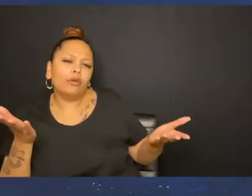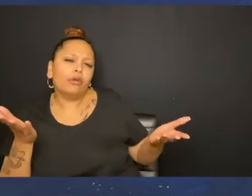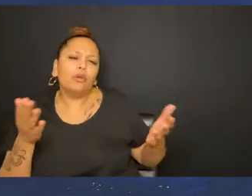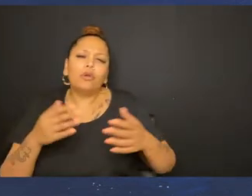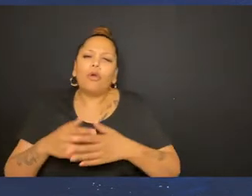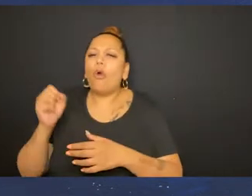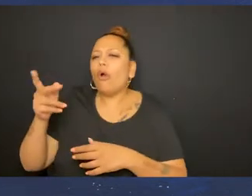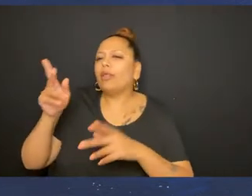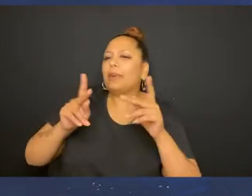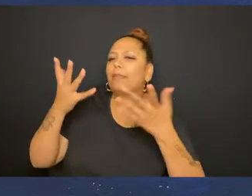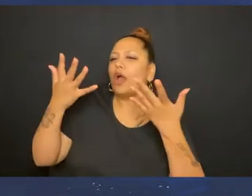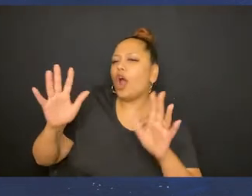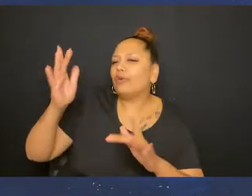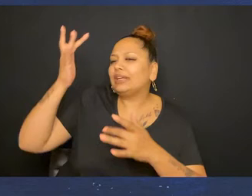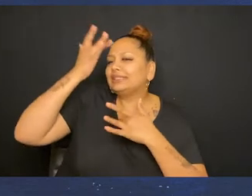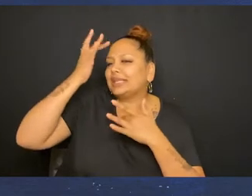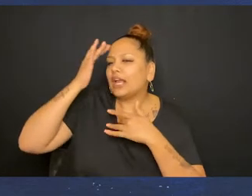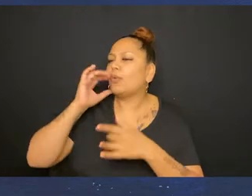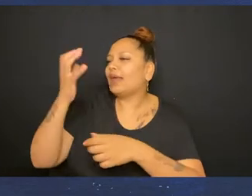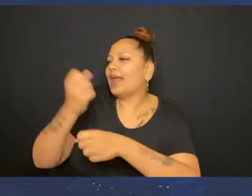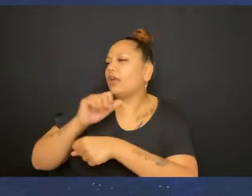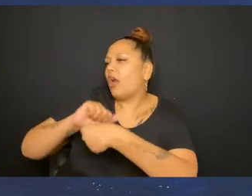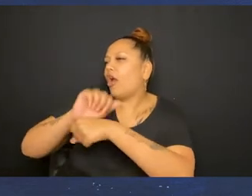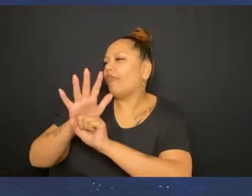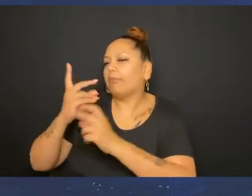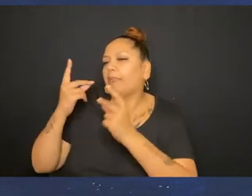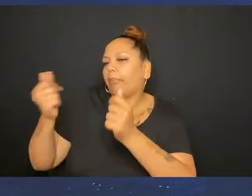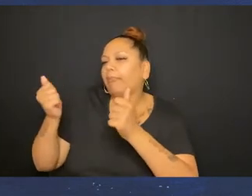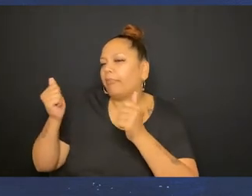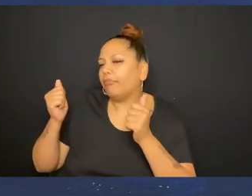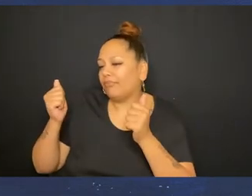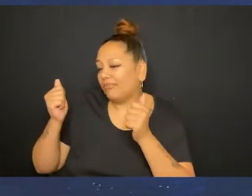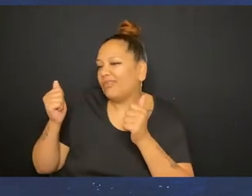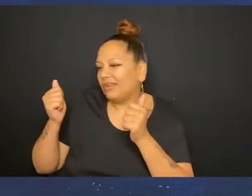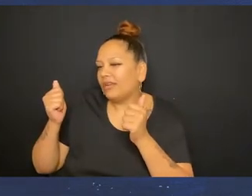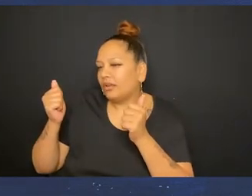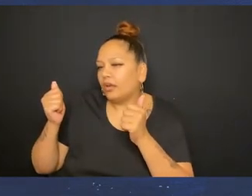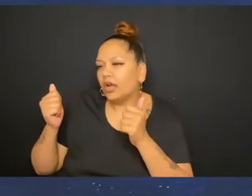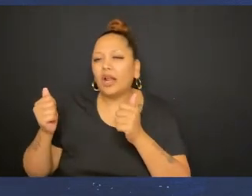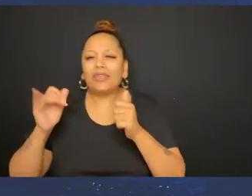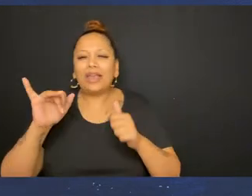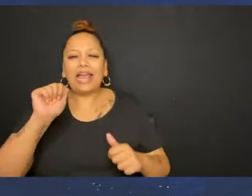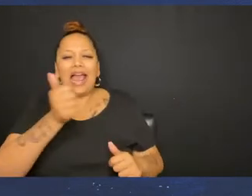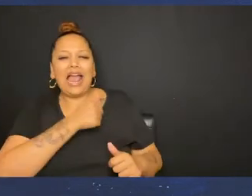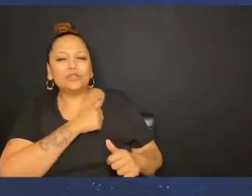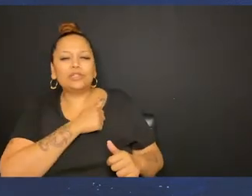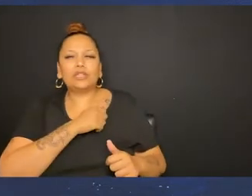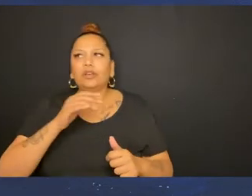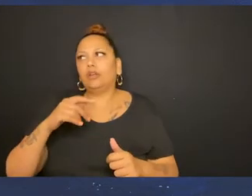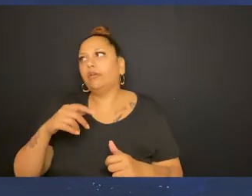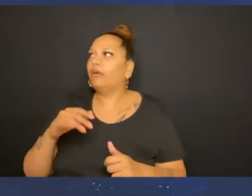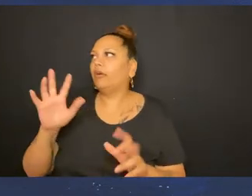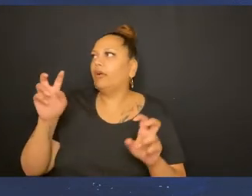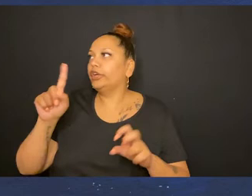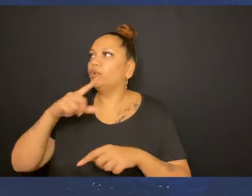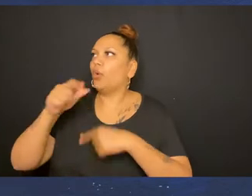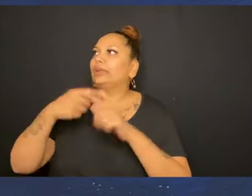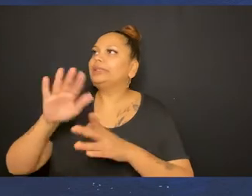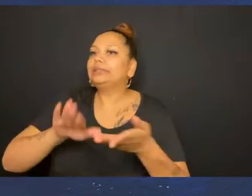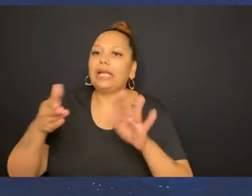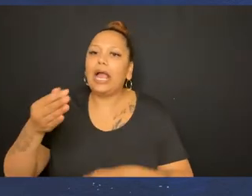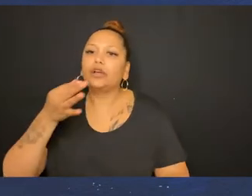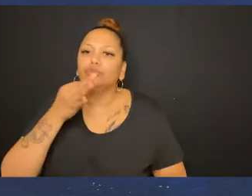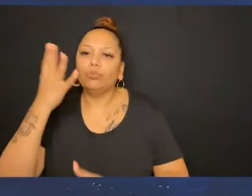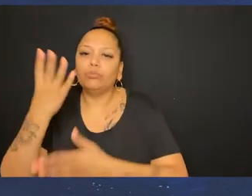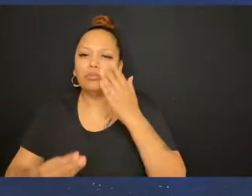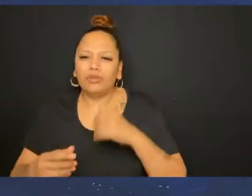Oh, it's just gonna be old people It's gonna be people who are already really sick That are gonna get COVID It's almost the attitude of, like They're gonna